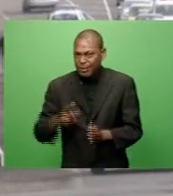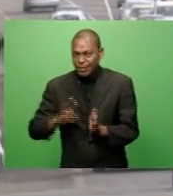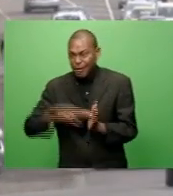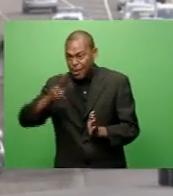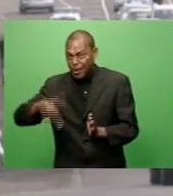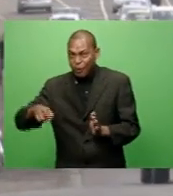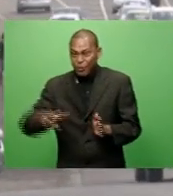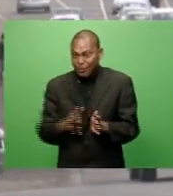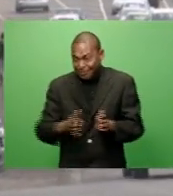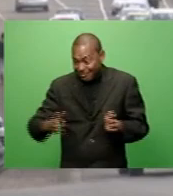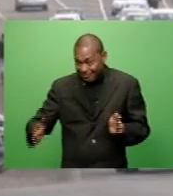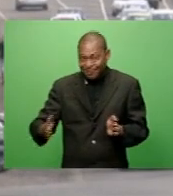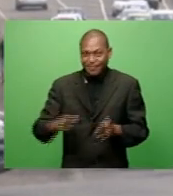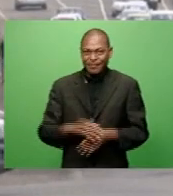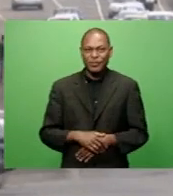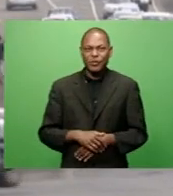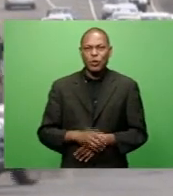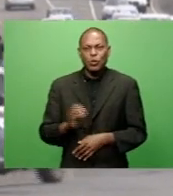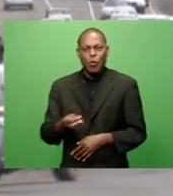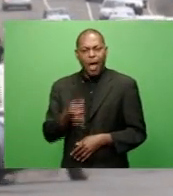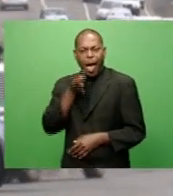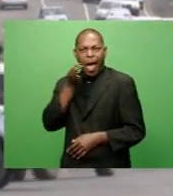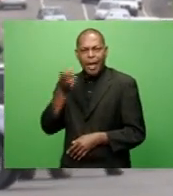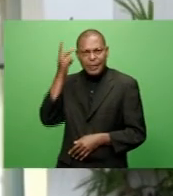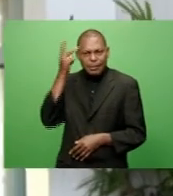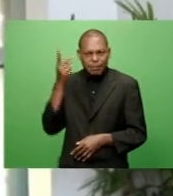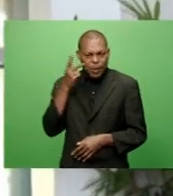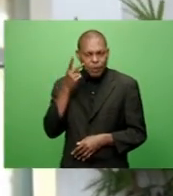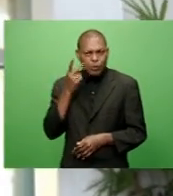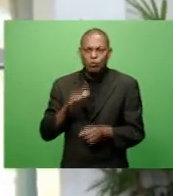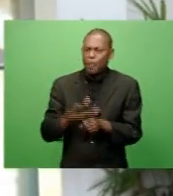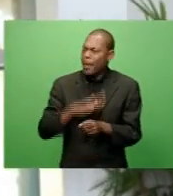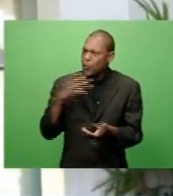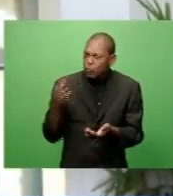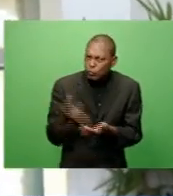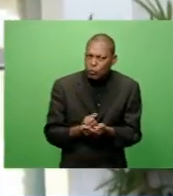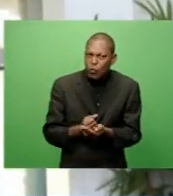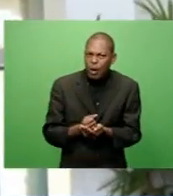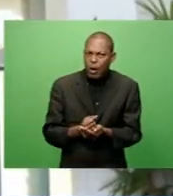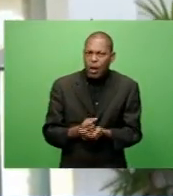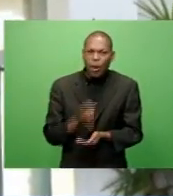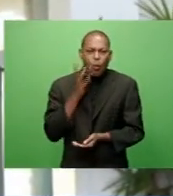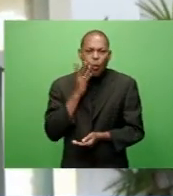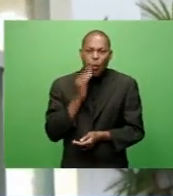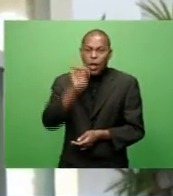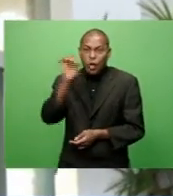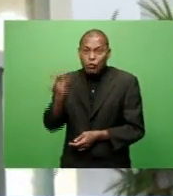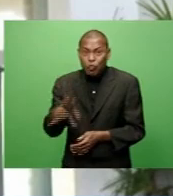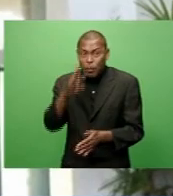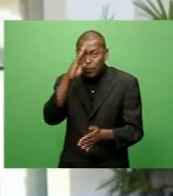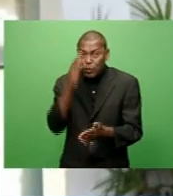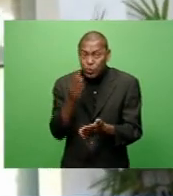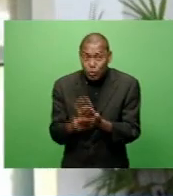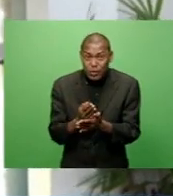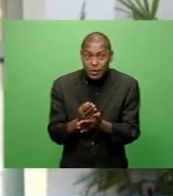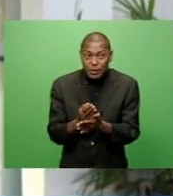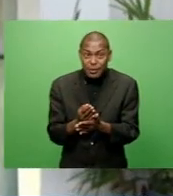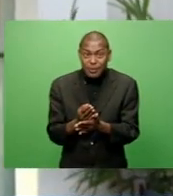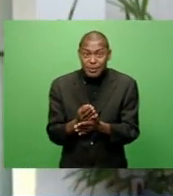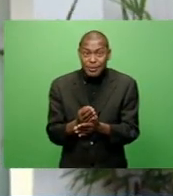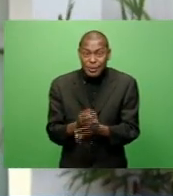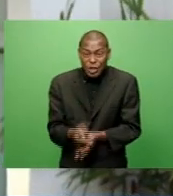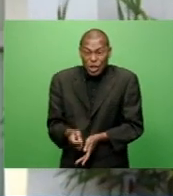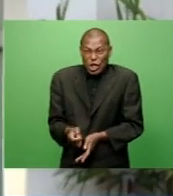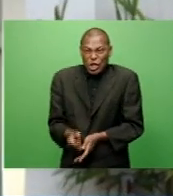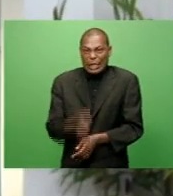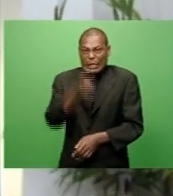I would just like to request parents to ensure that when they do drop the students at that, not that early by